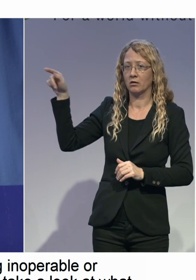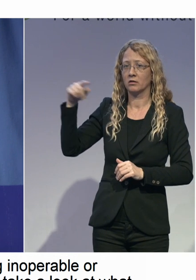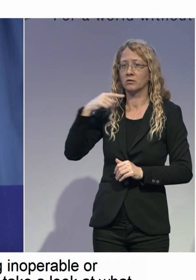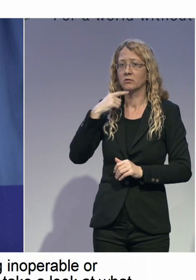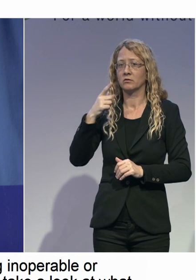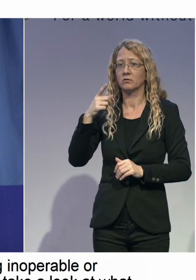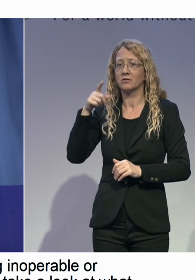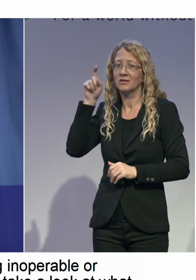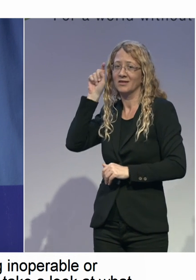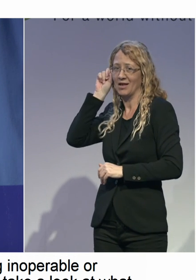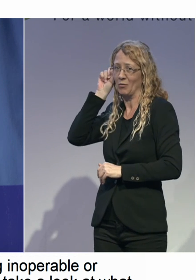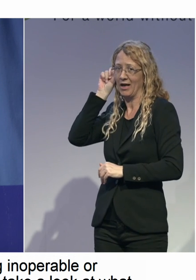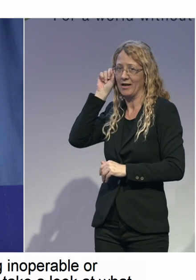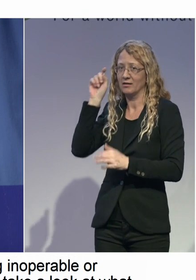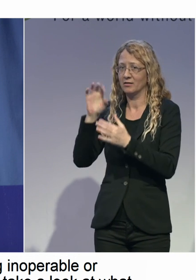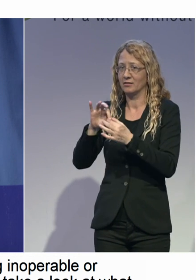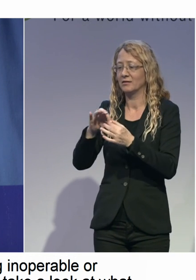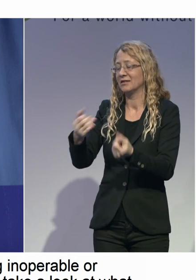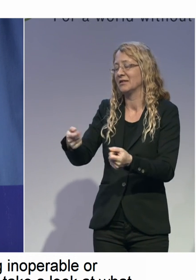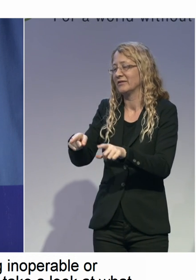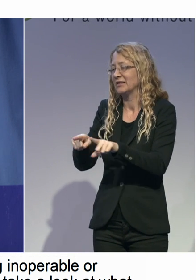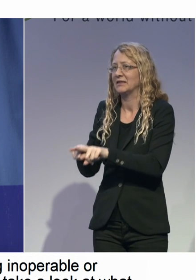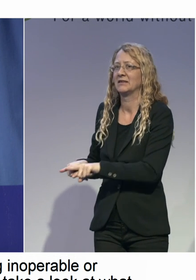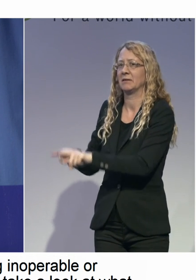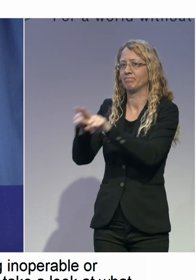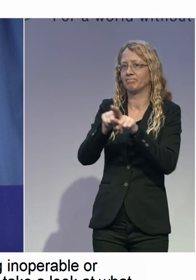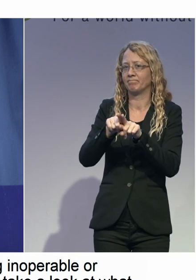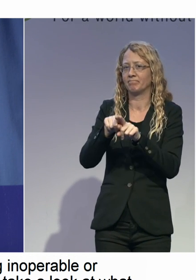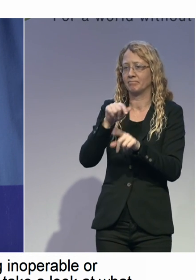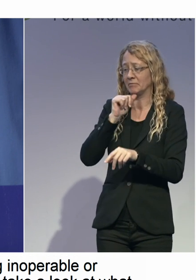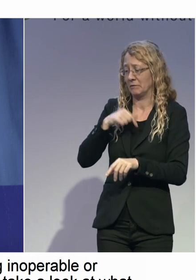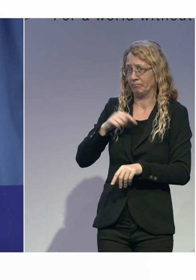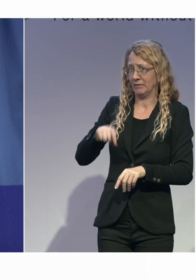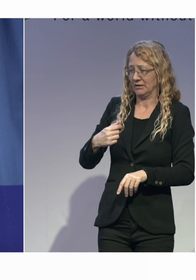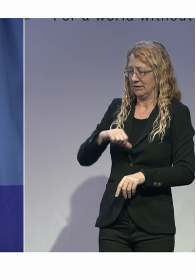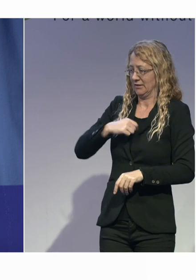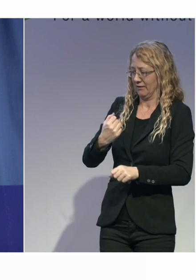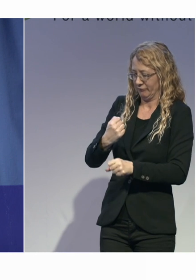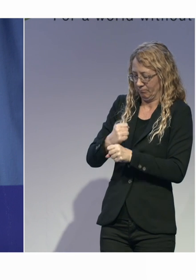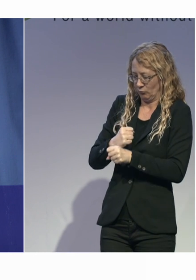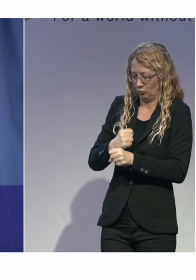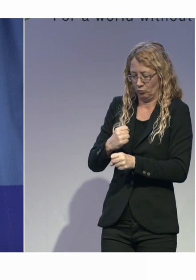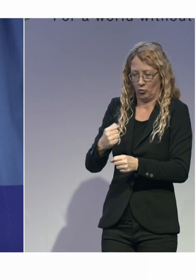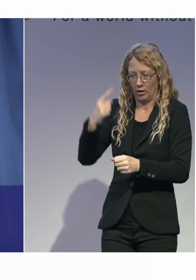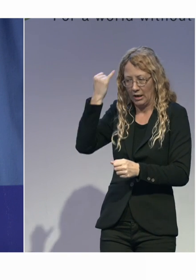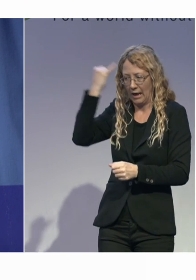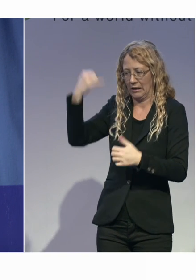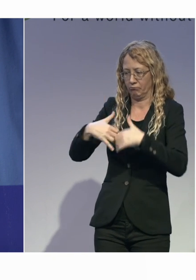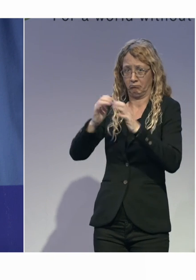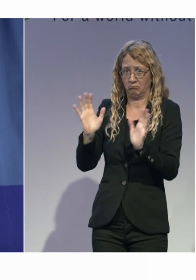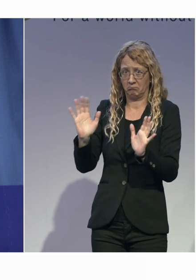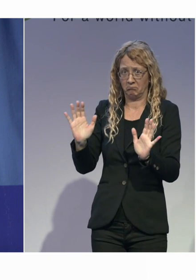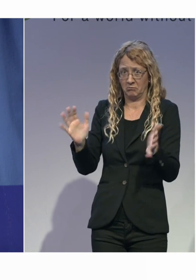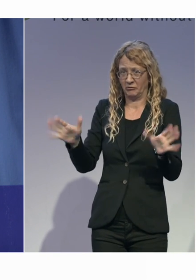We don't need to reinvent the wheel. We don't need to go that direction again. Standards for the use of hearing aids are already there.